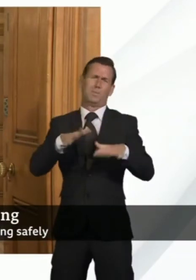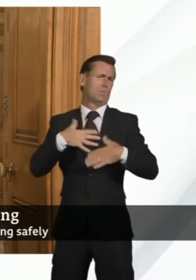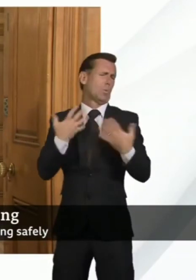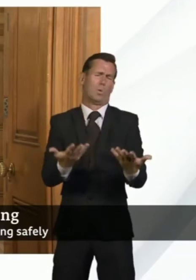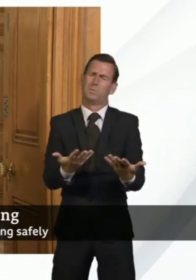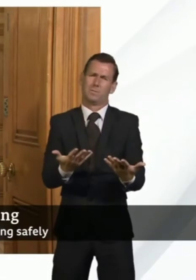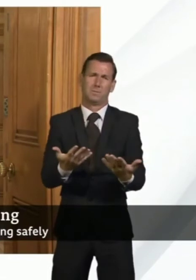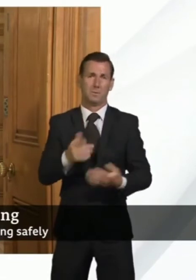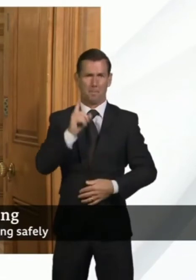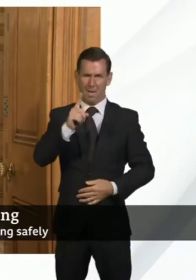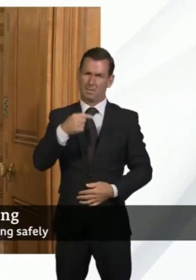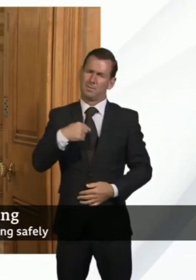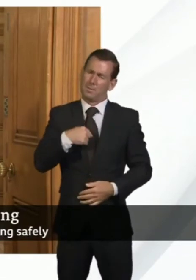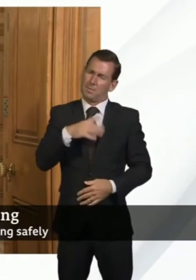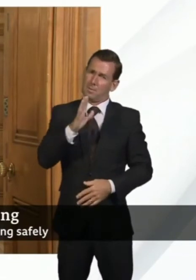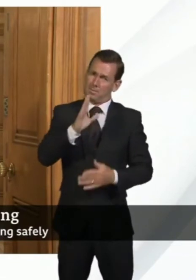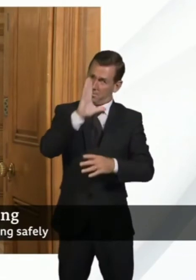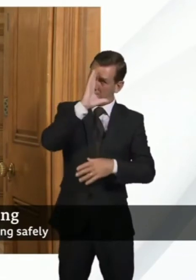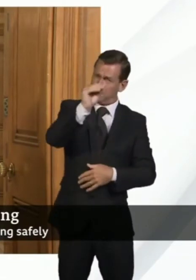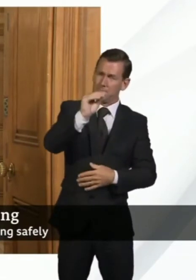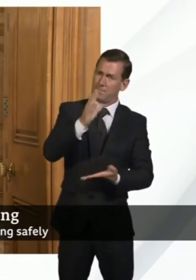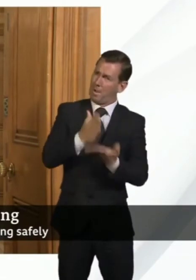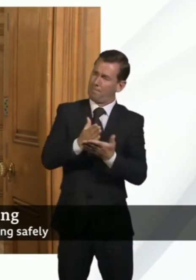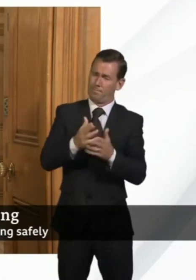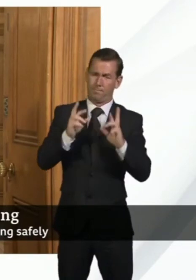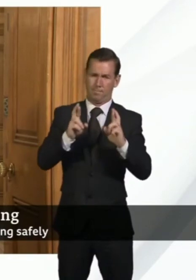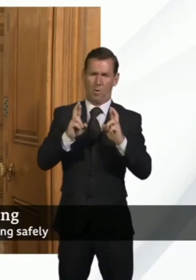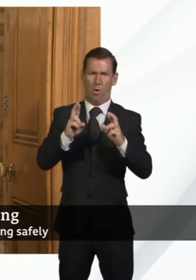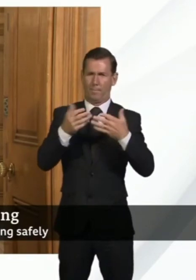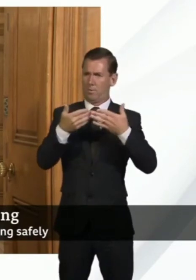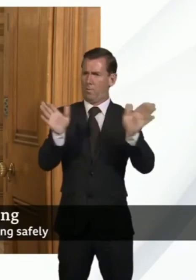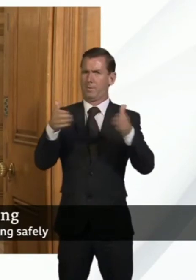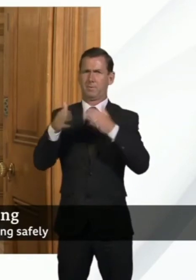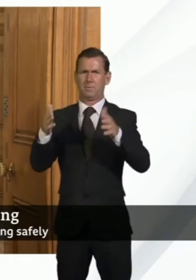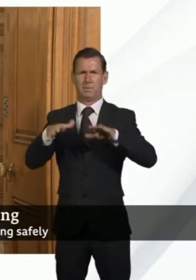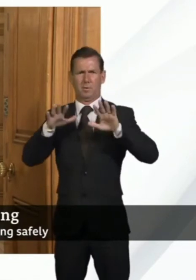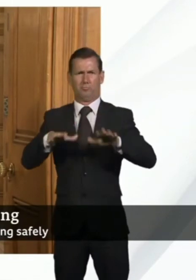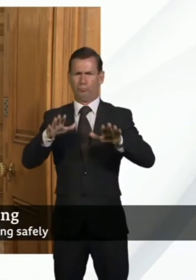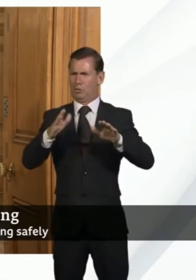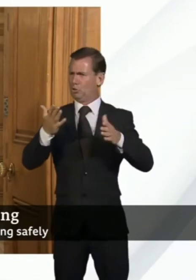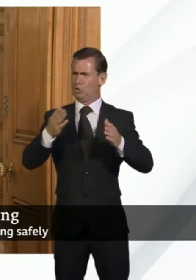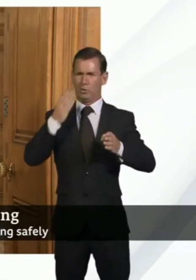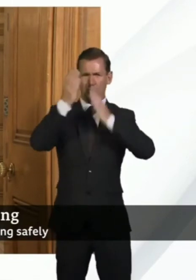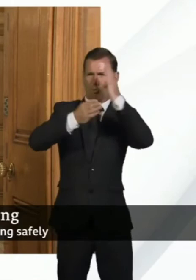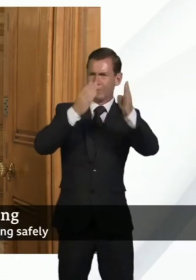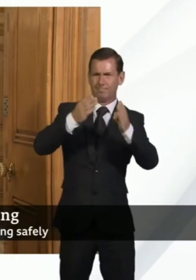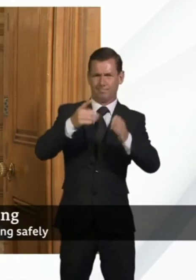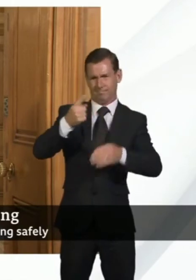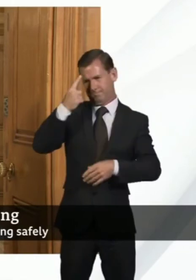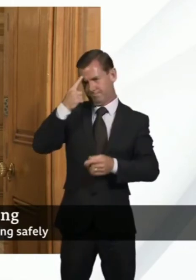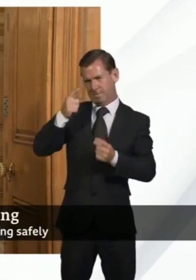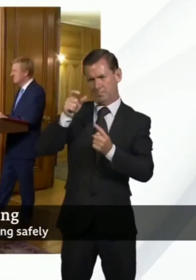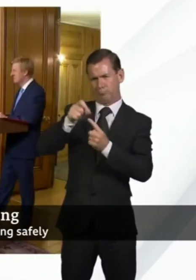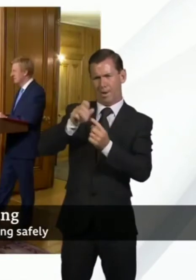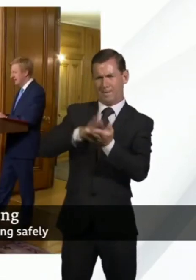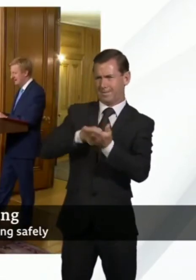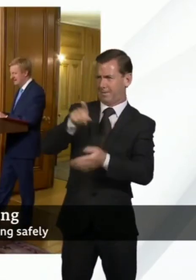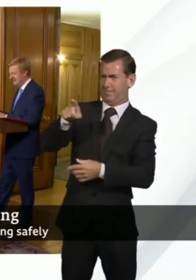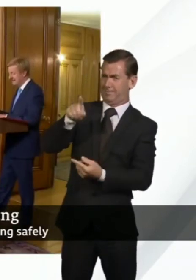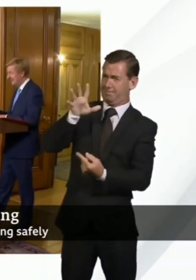can have British tourism back apart perhaps from the Prime Minister you won't find a bigger champion of the great British break than me